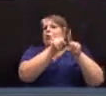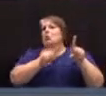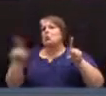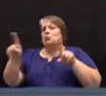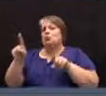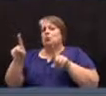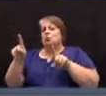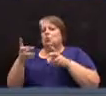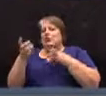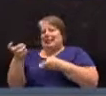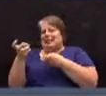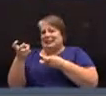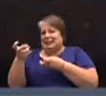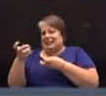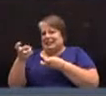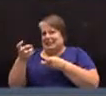hospital.